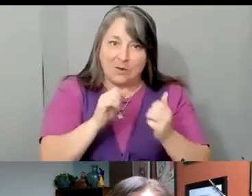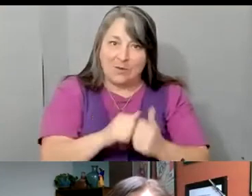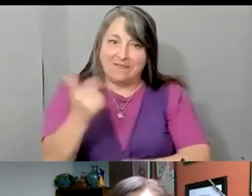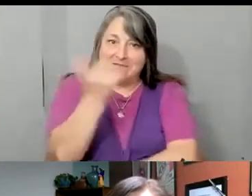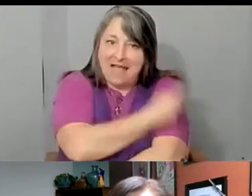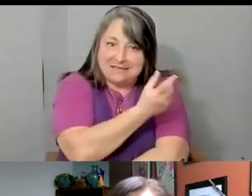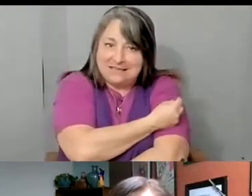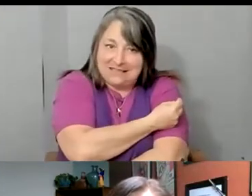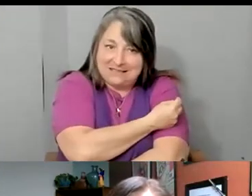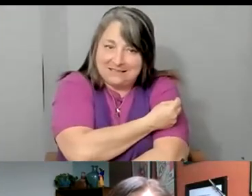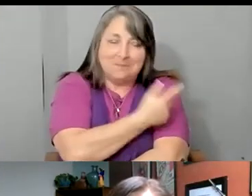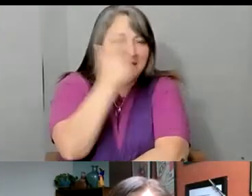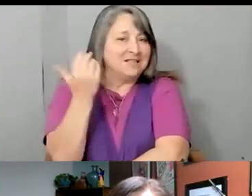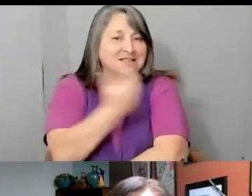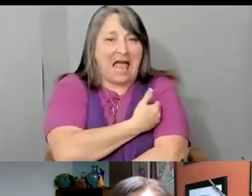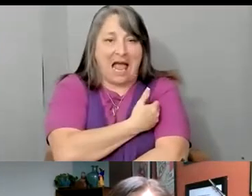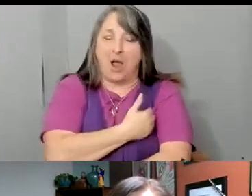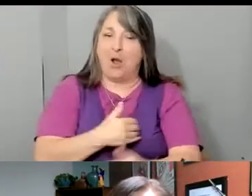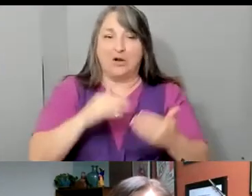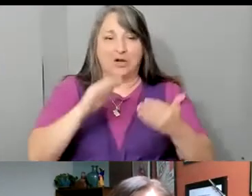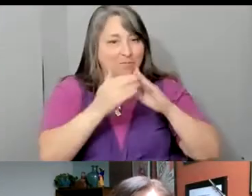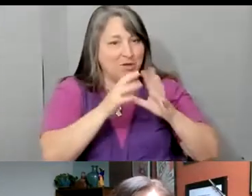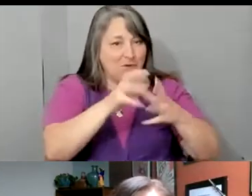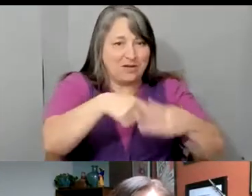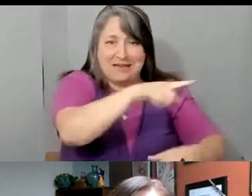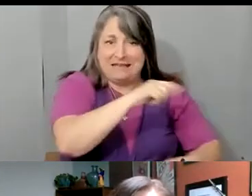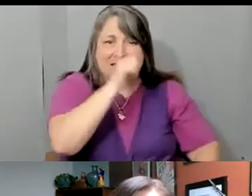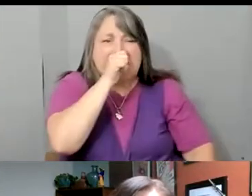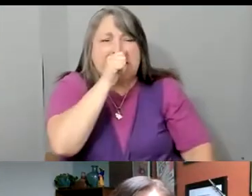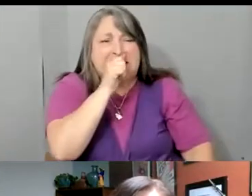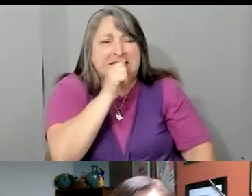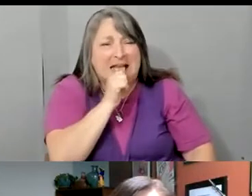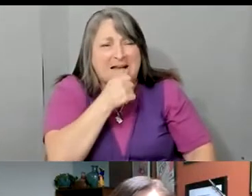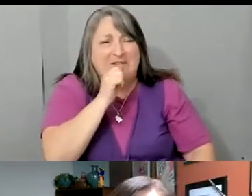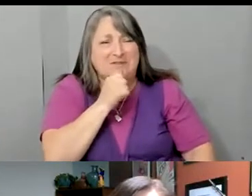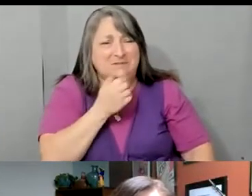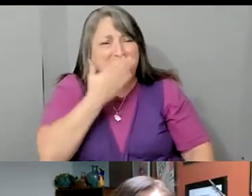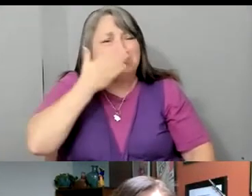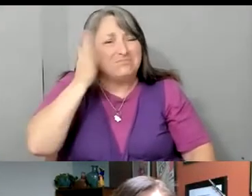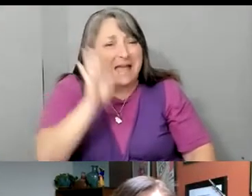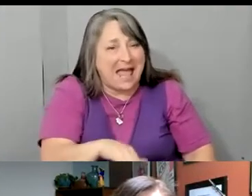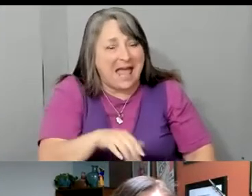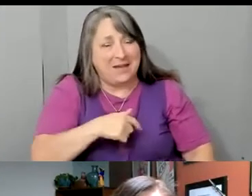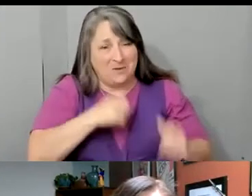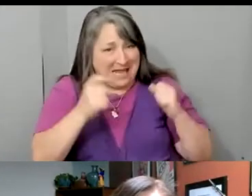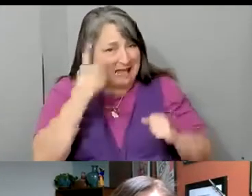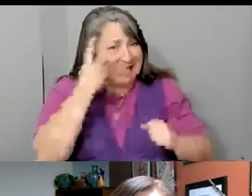sufrió bastante, este, podemos ver en los certificados de fallecimiento,